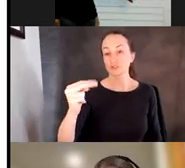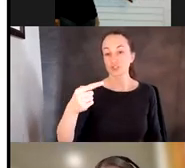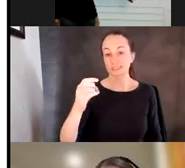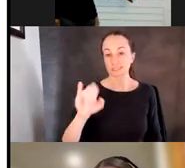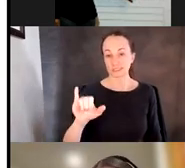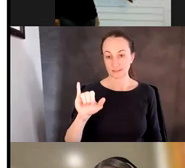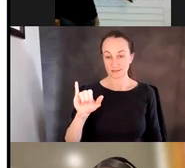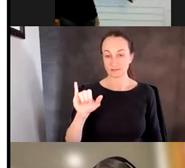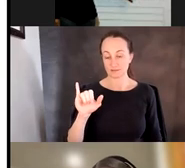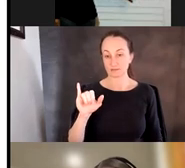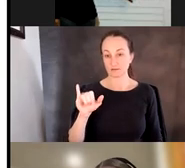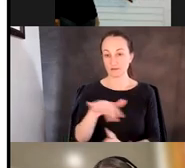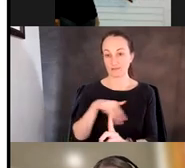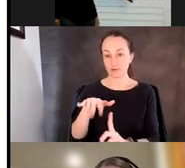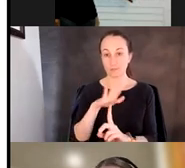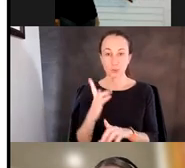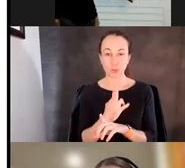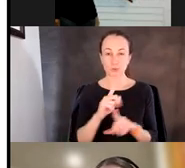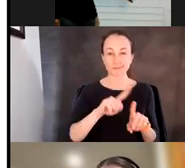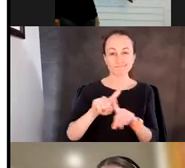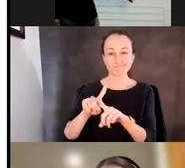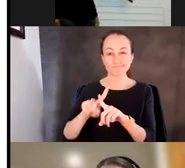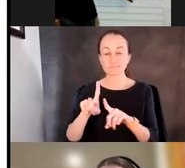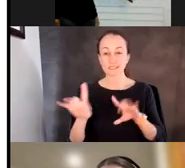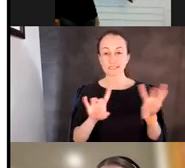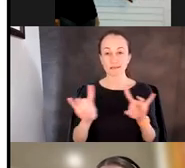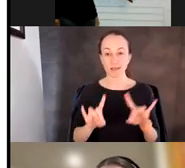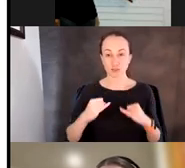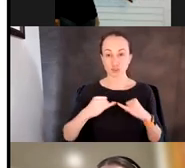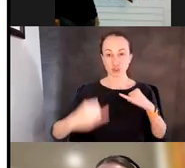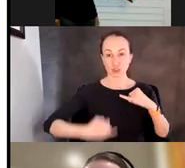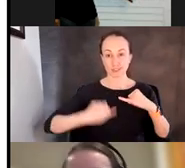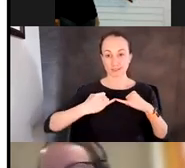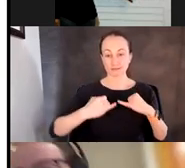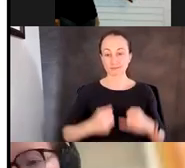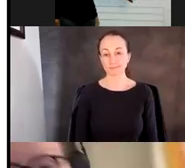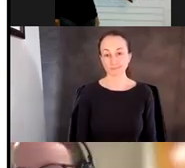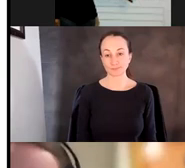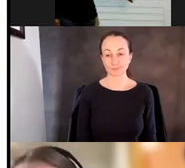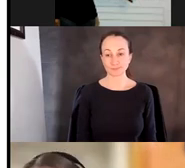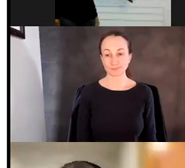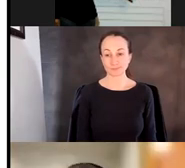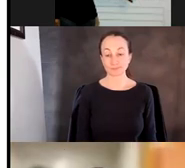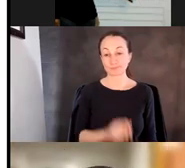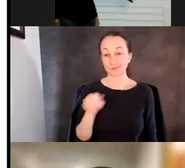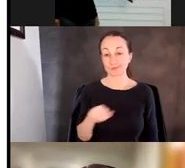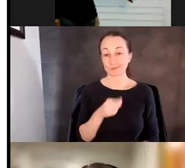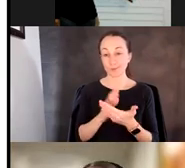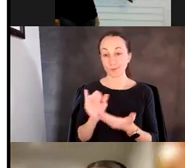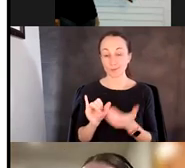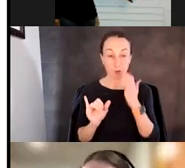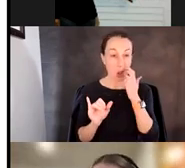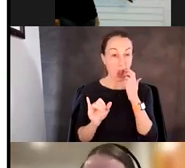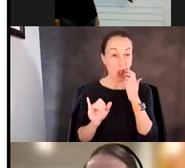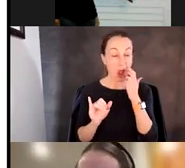using, using different selection circuits. And, um, there's also sort of another part to this. There's a, there's a